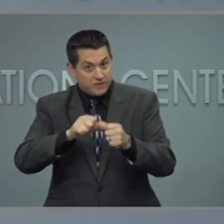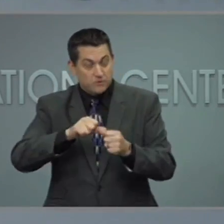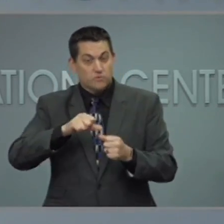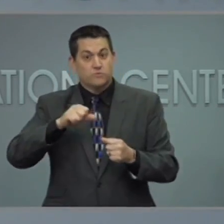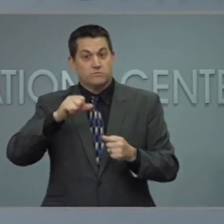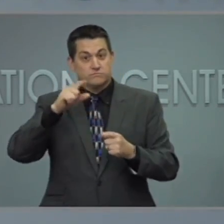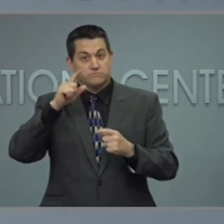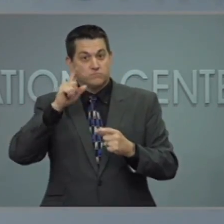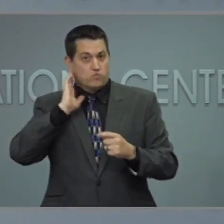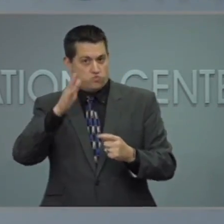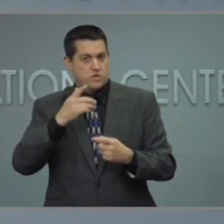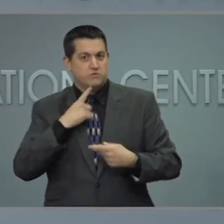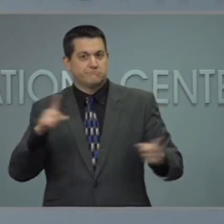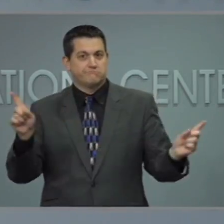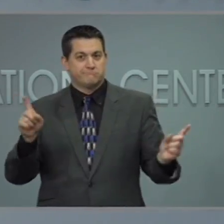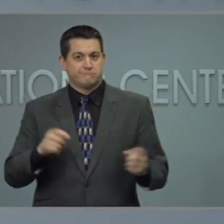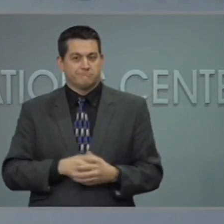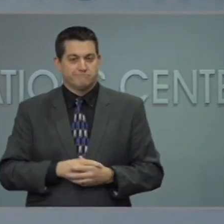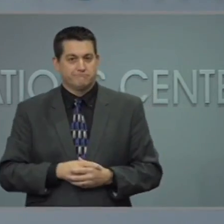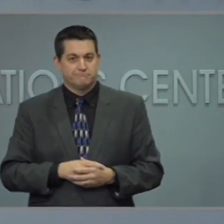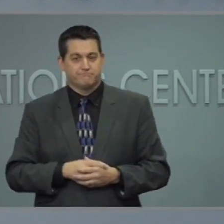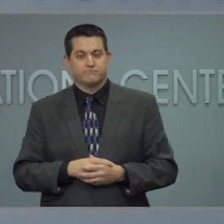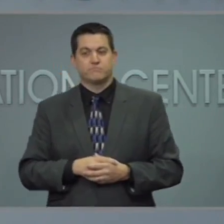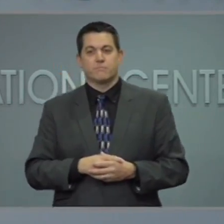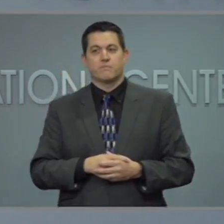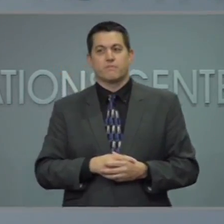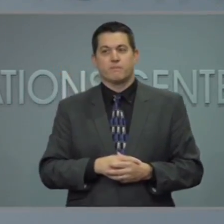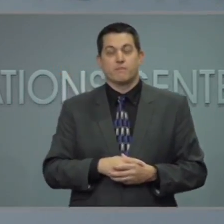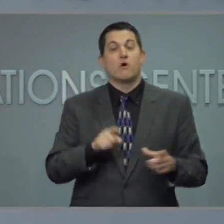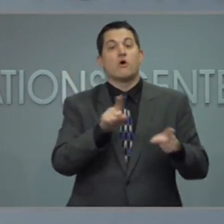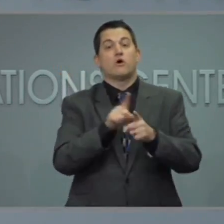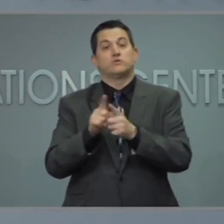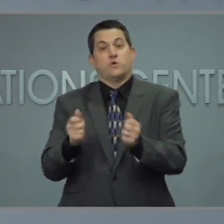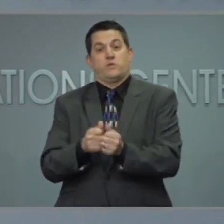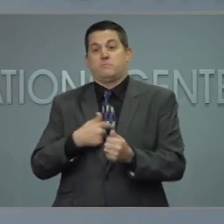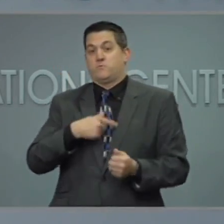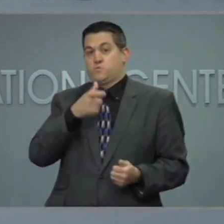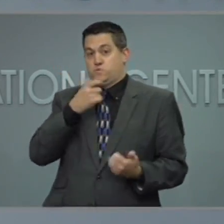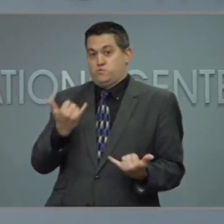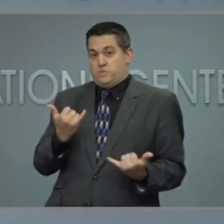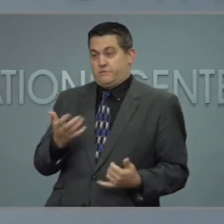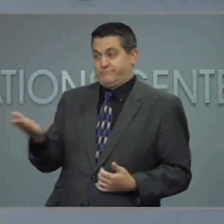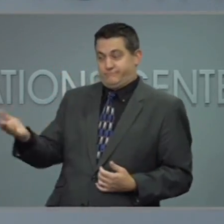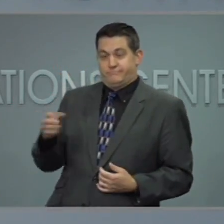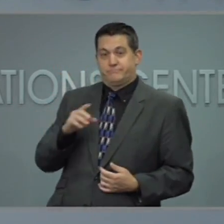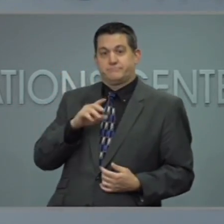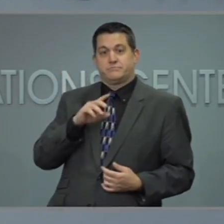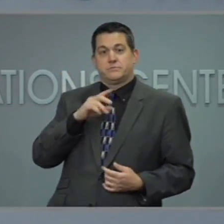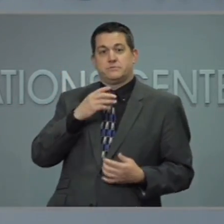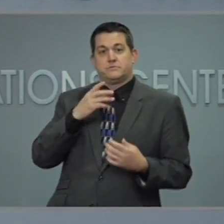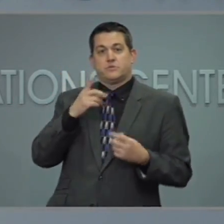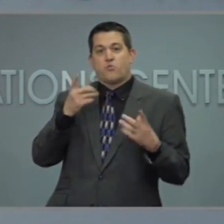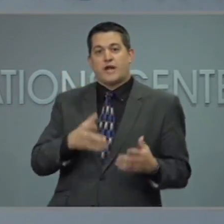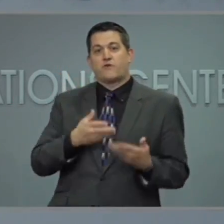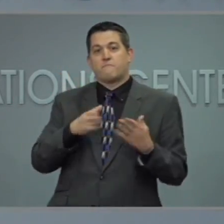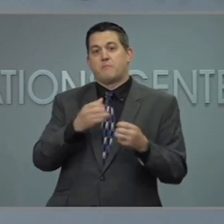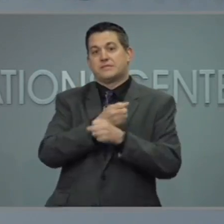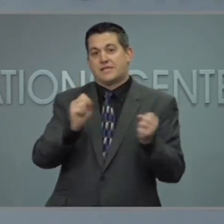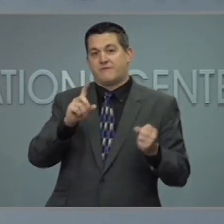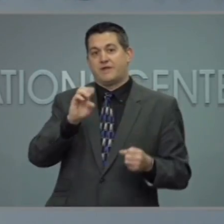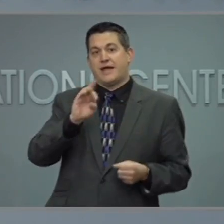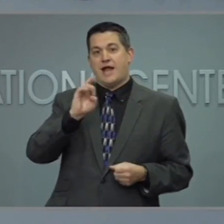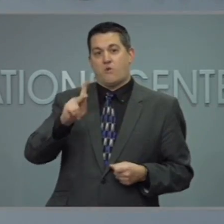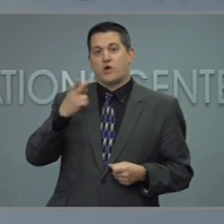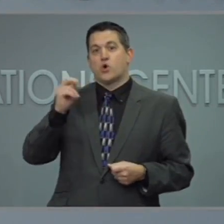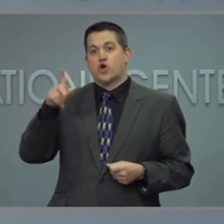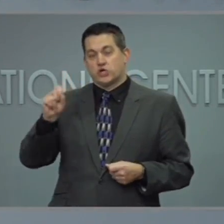we'll get through this. Also with me today, our Secretary of Public Safety, Eric Hooks, our Director of